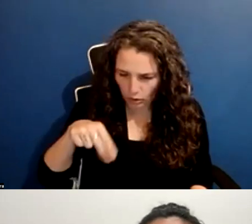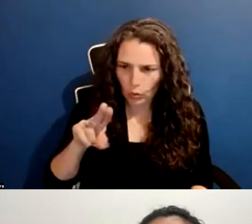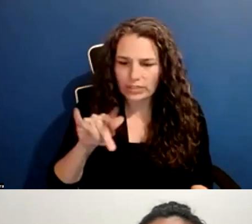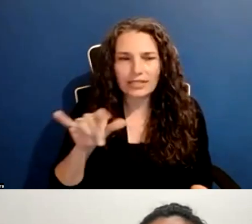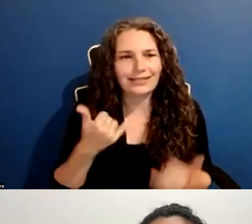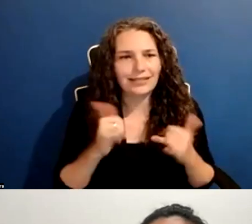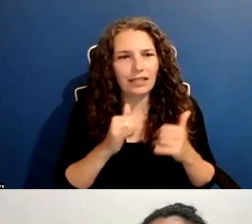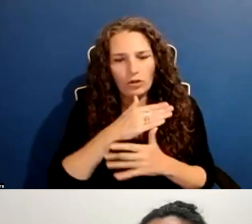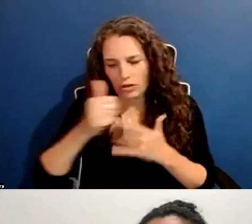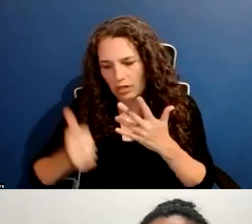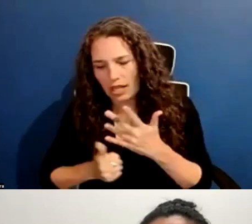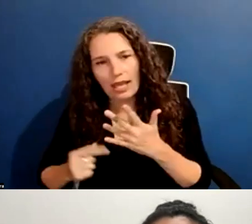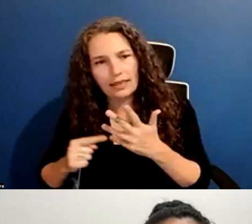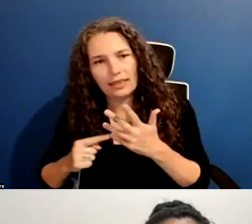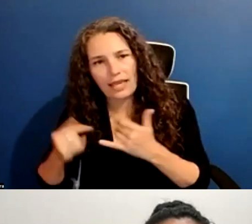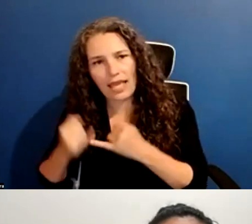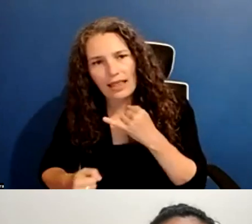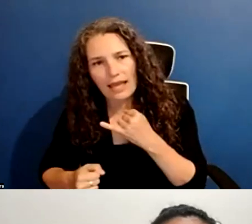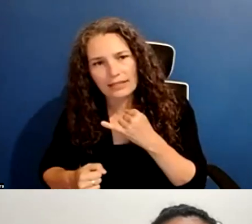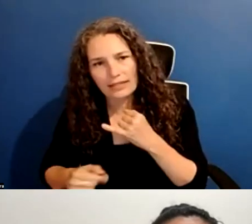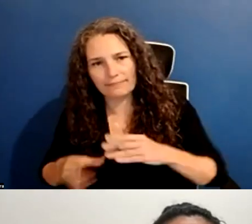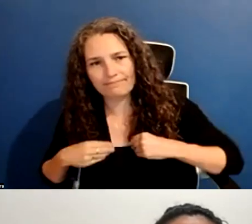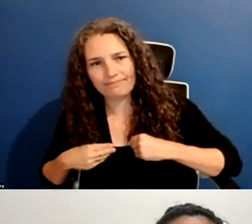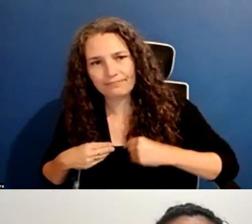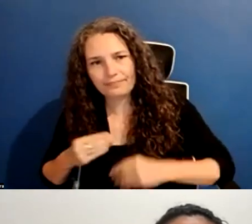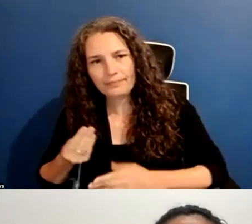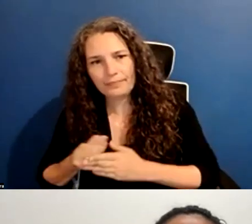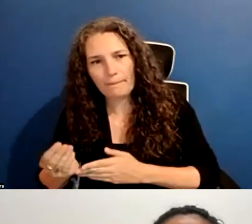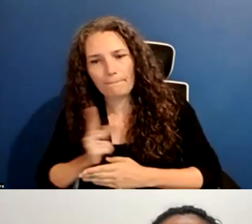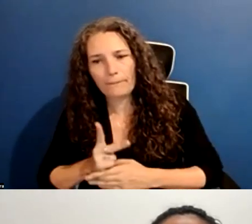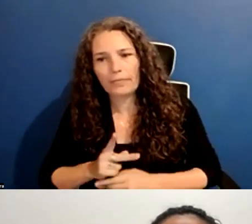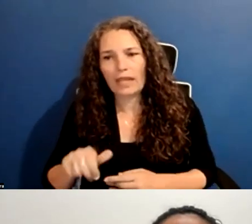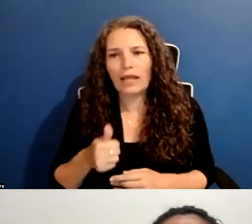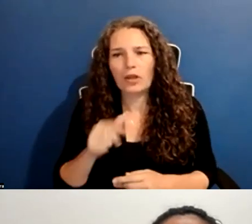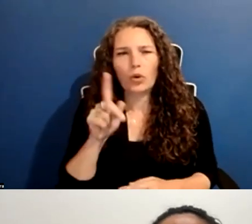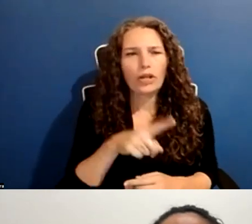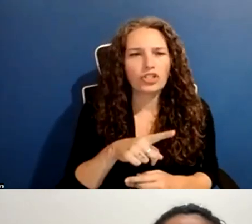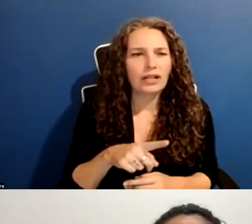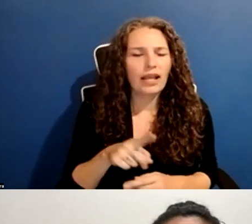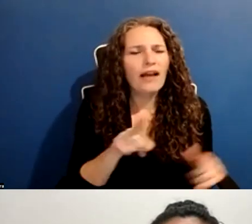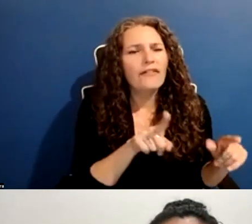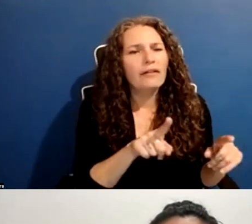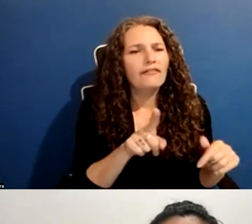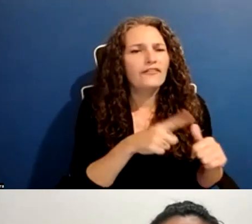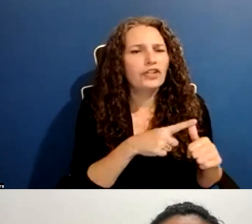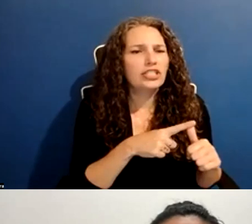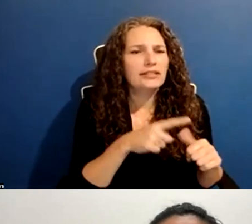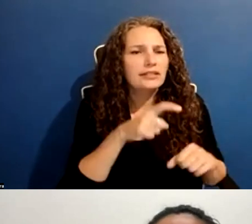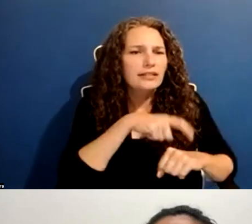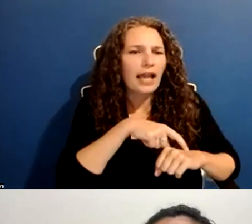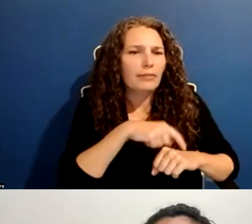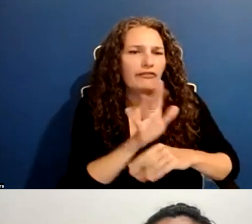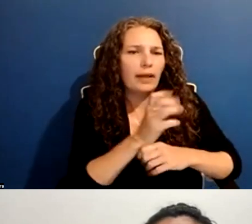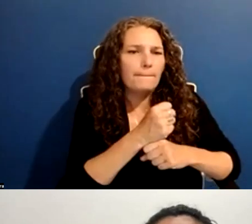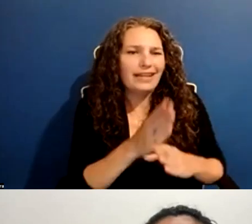Great. Another question from Rajvi. Um, as first-time filmmakers, we may not be super attractive to funders because we